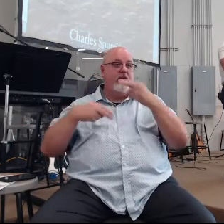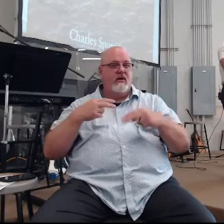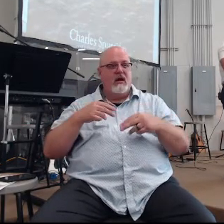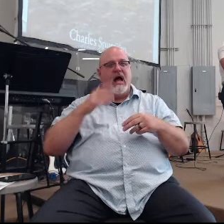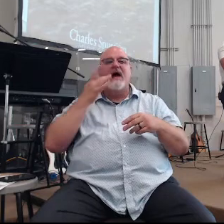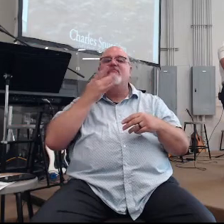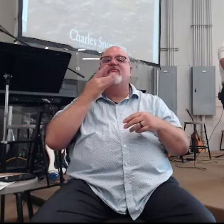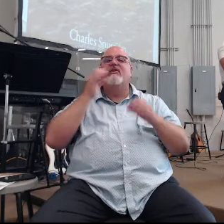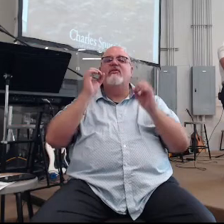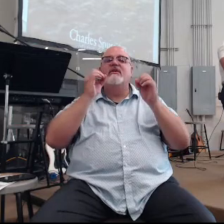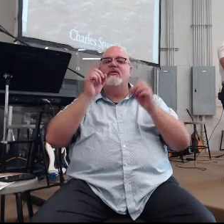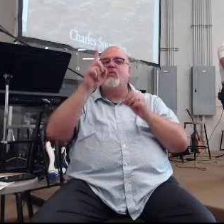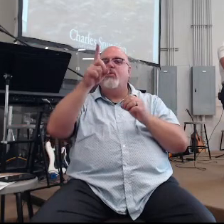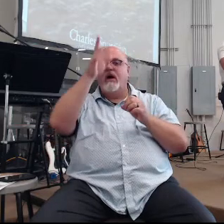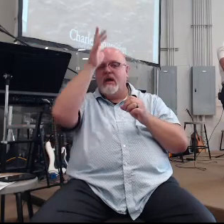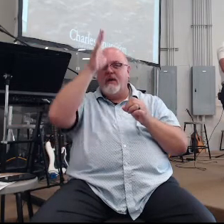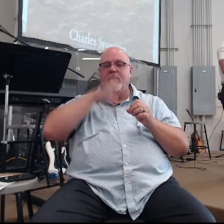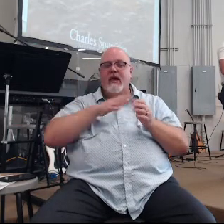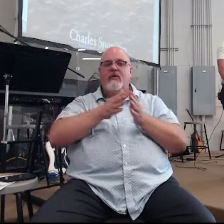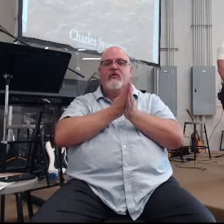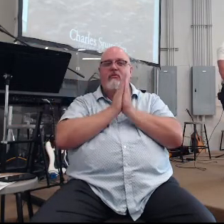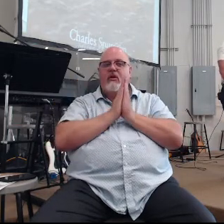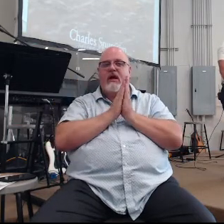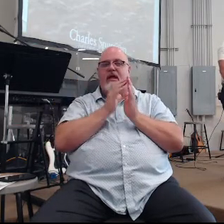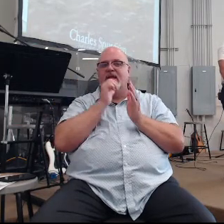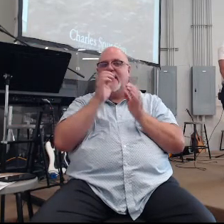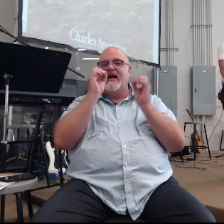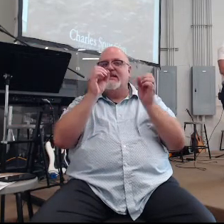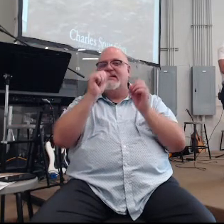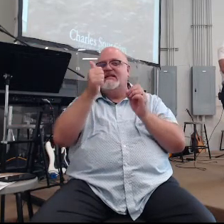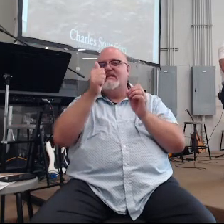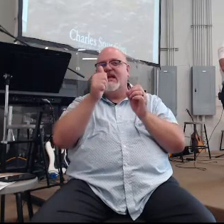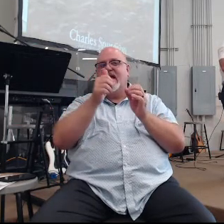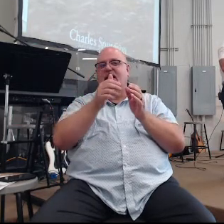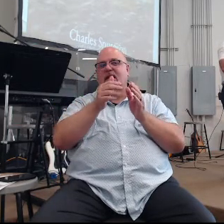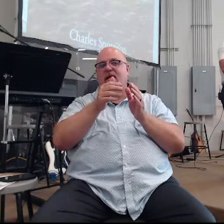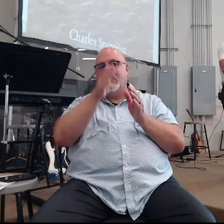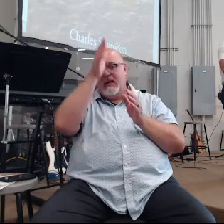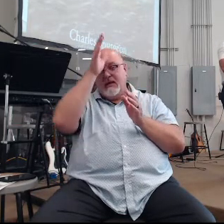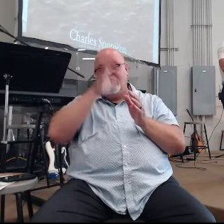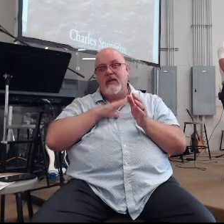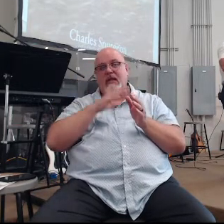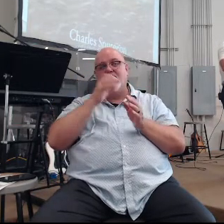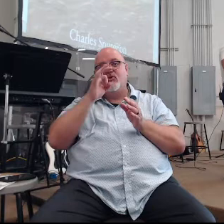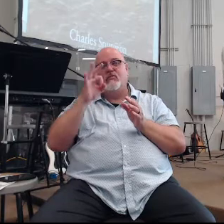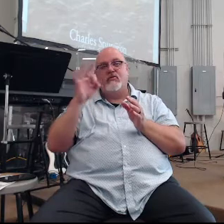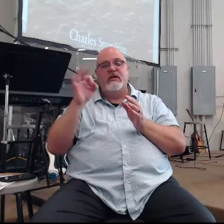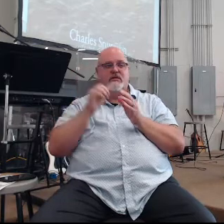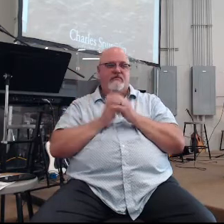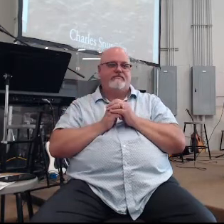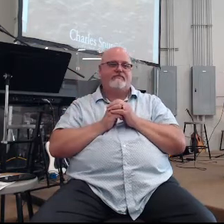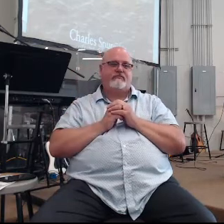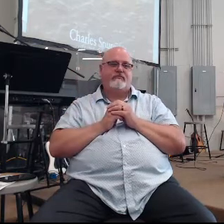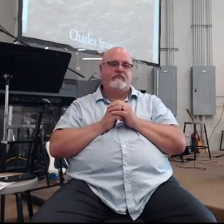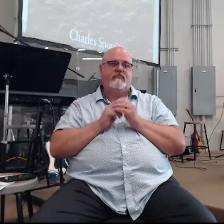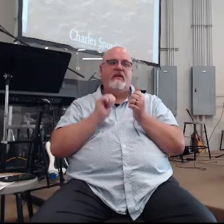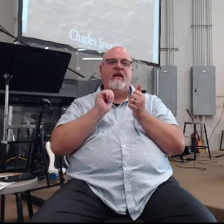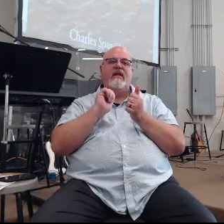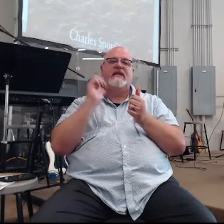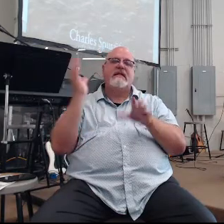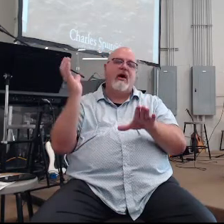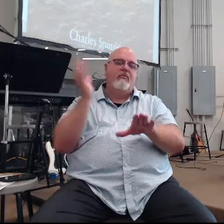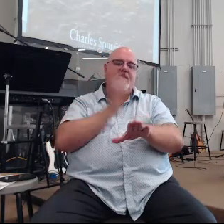dude to pray than ten to teach God's word that's how powerful he believed prayer